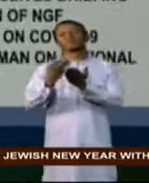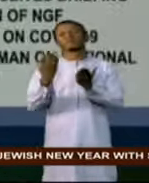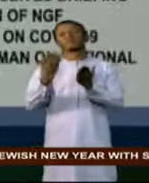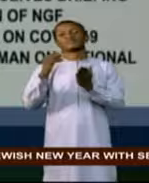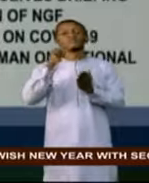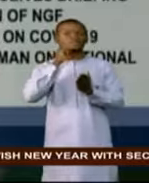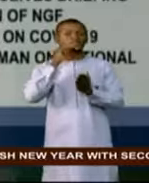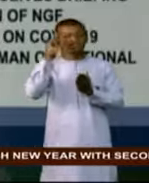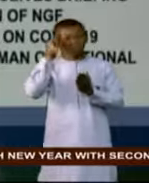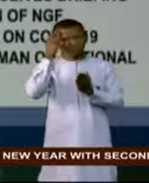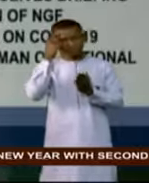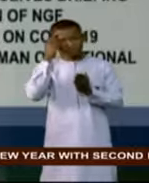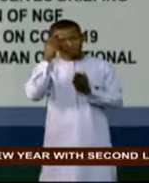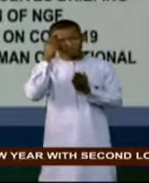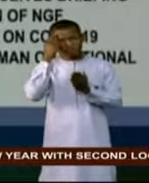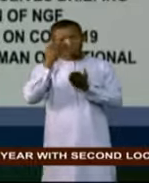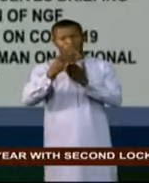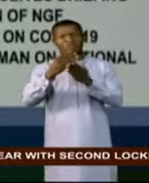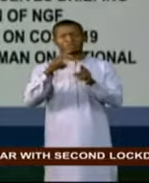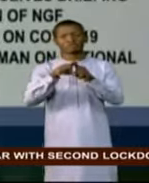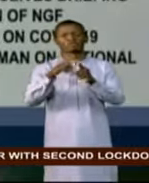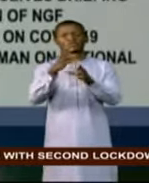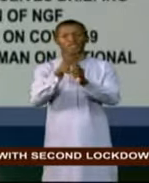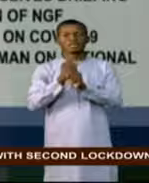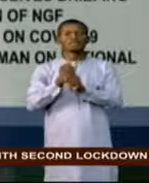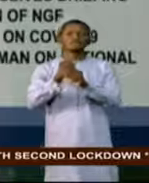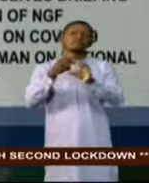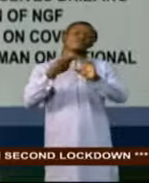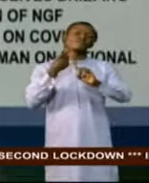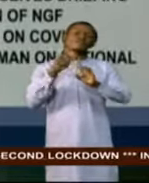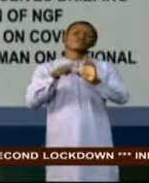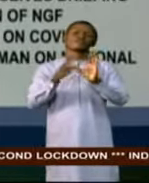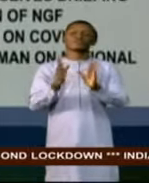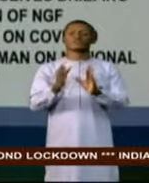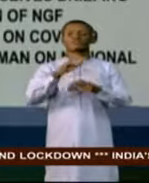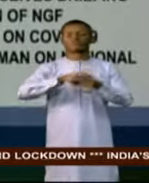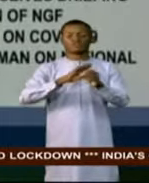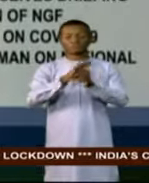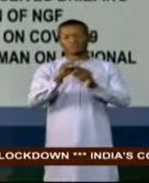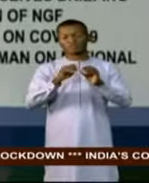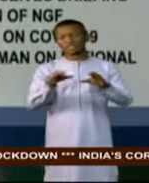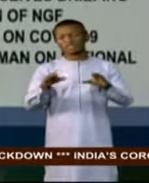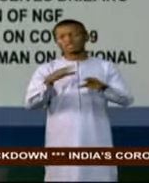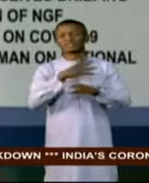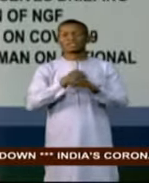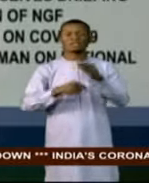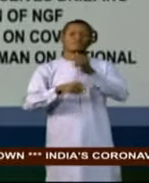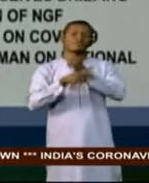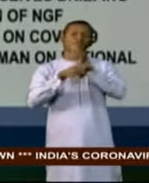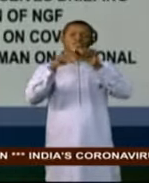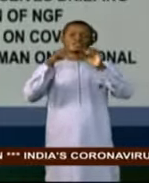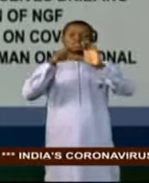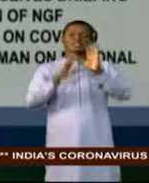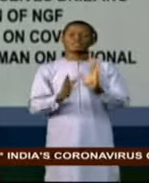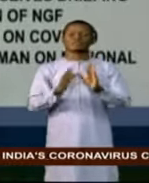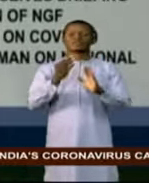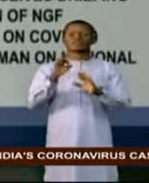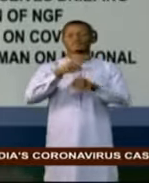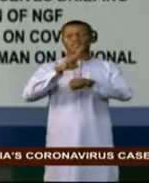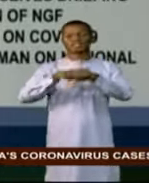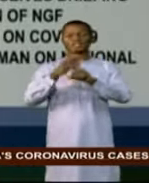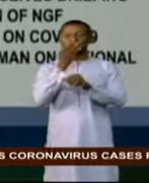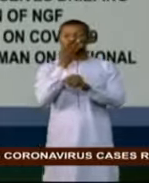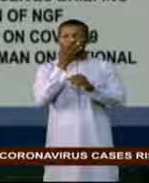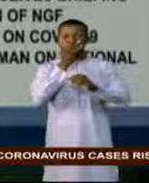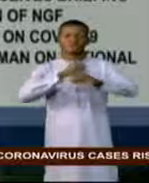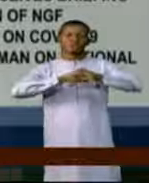Forum also receives briefing from Chairman of NGF Subcommittee on COVID-19 and Vice Chairman of National Food Security